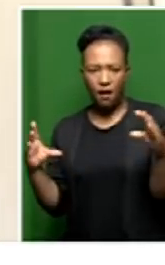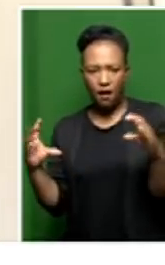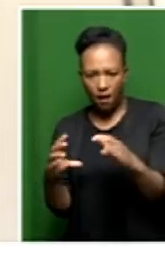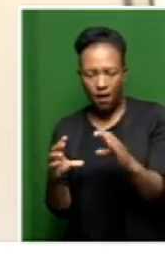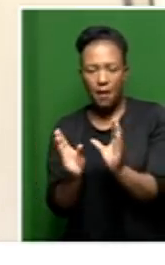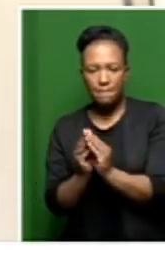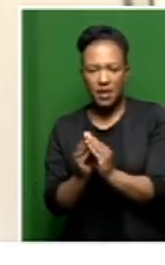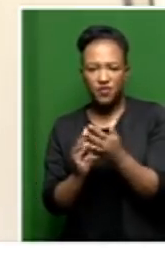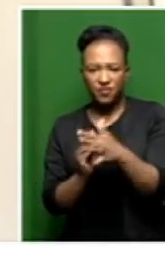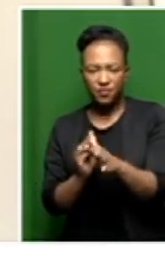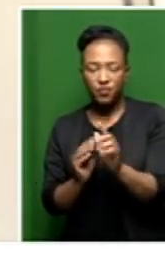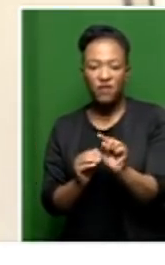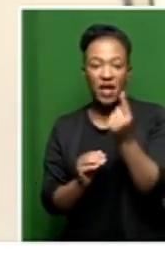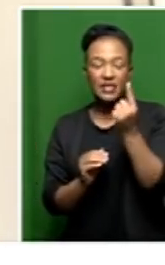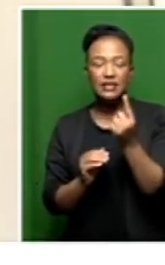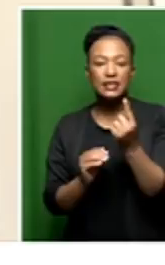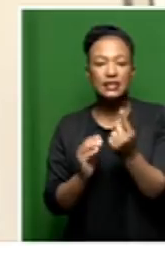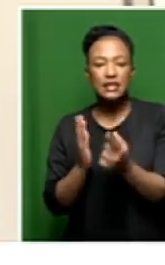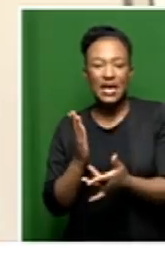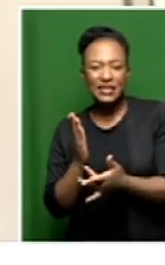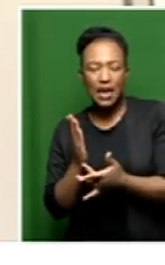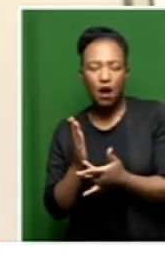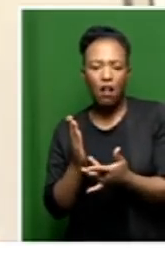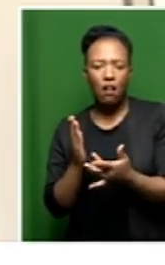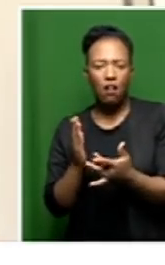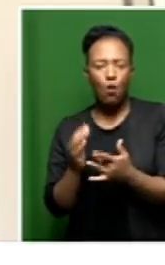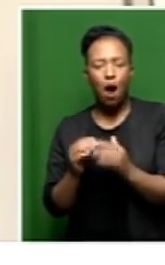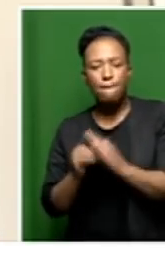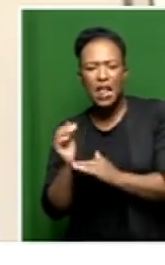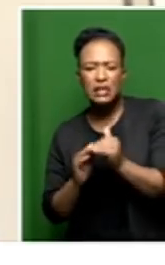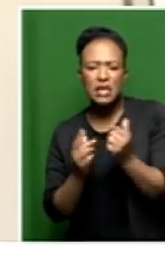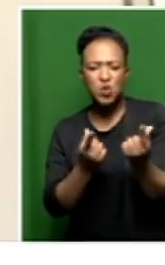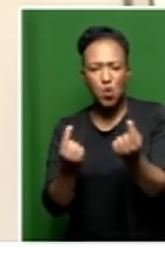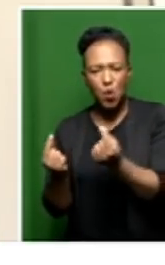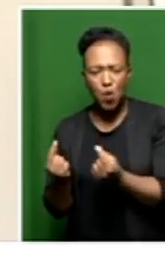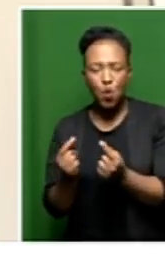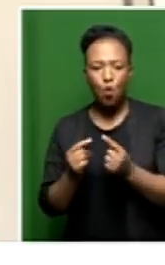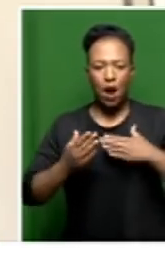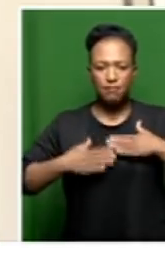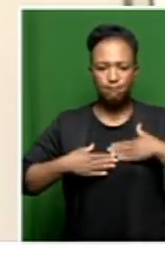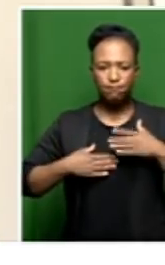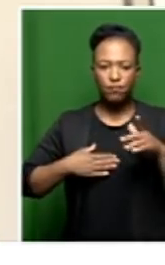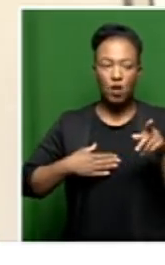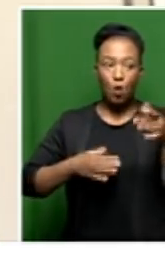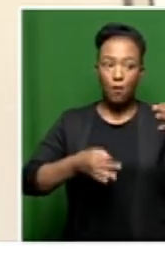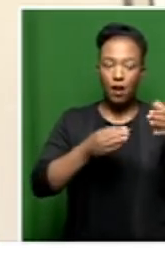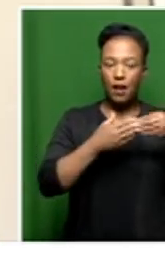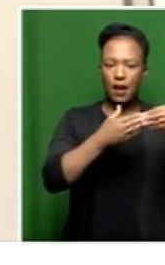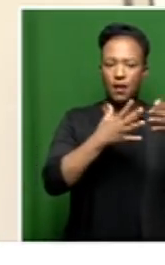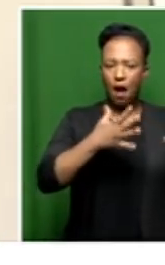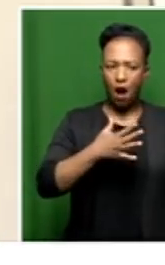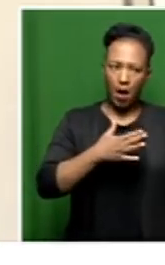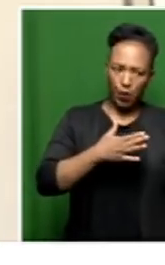first meet at a technical level as people who are working in administration without our political leaders.